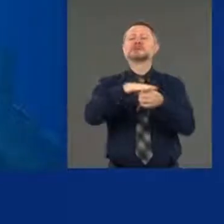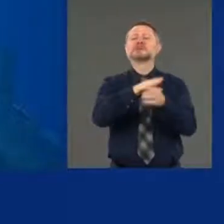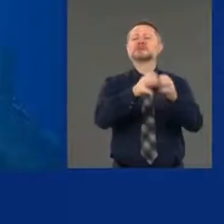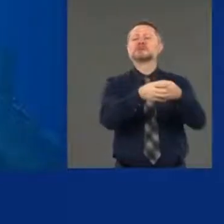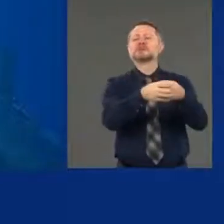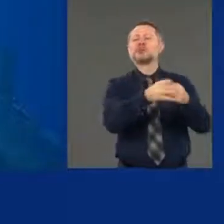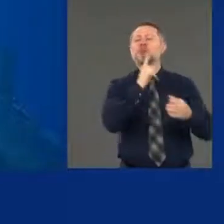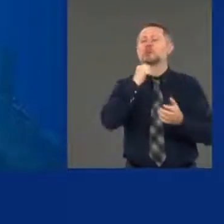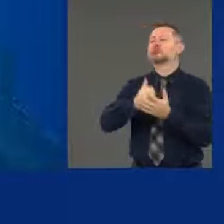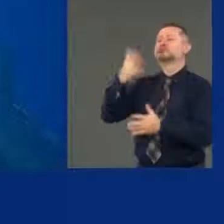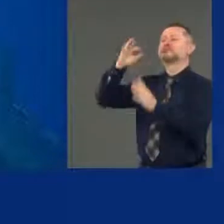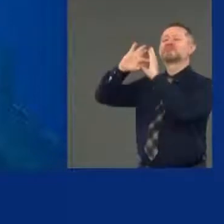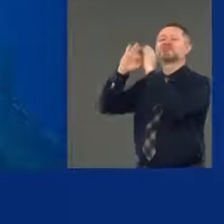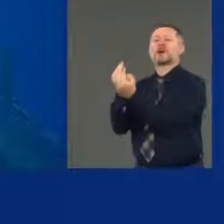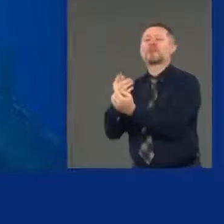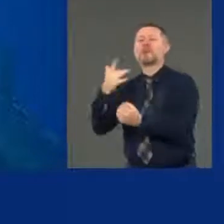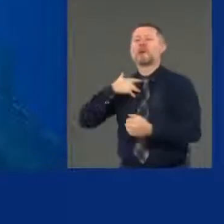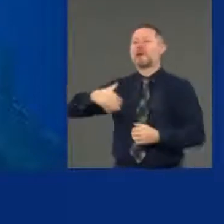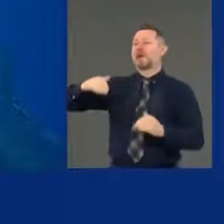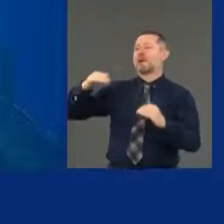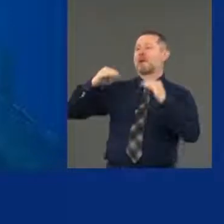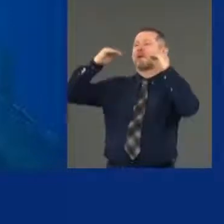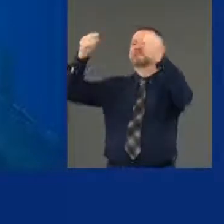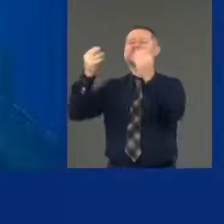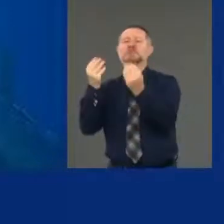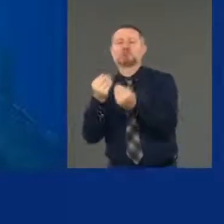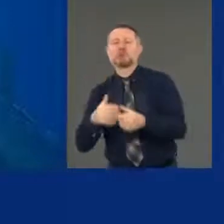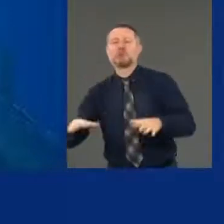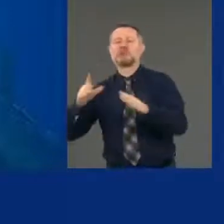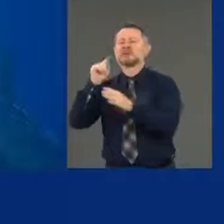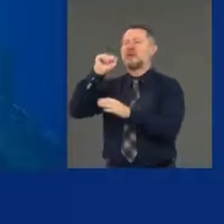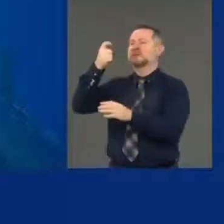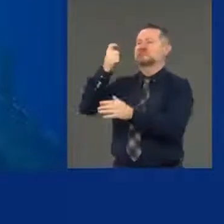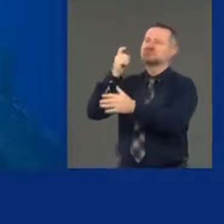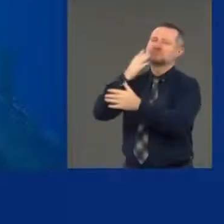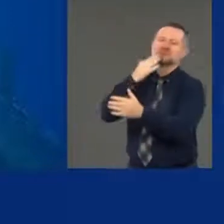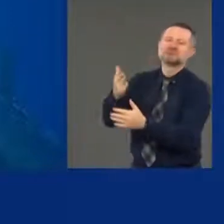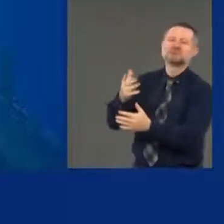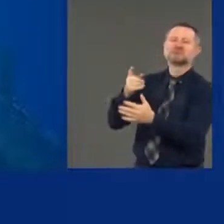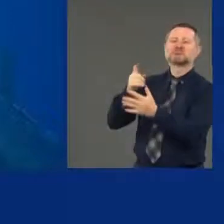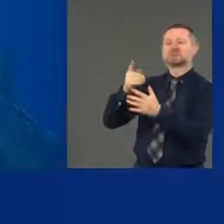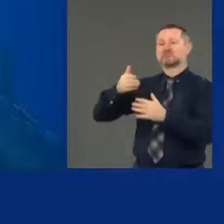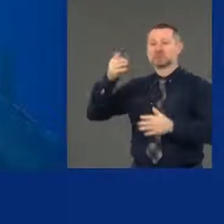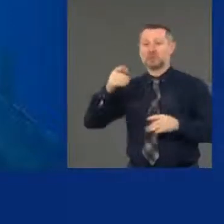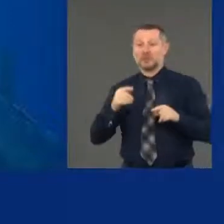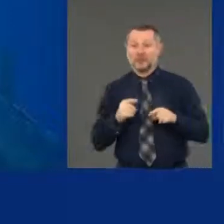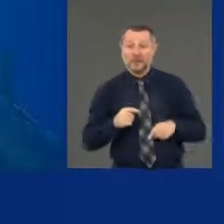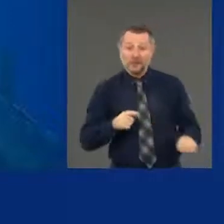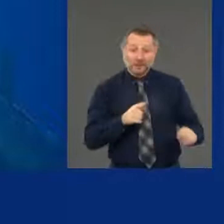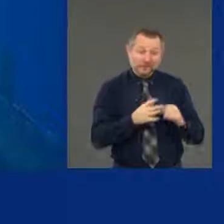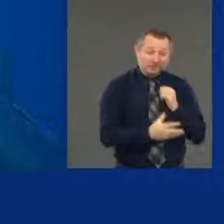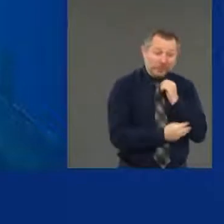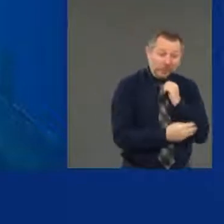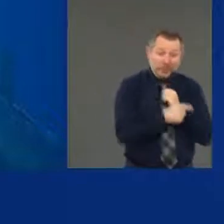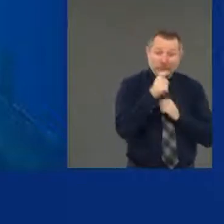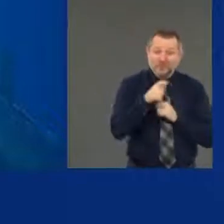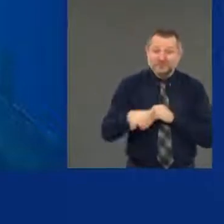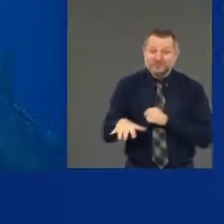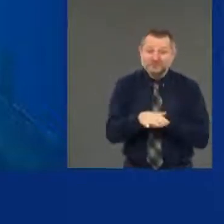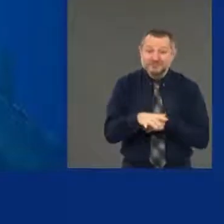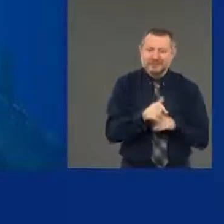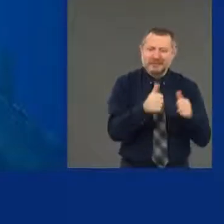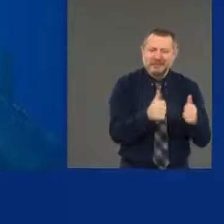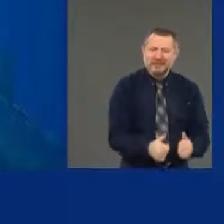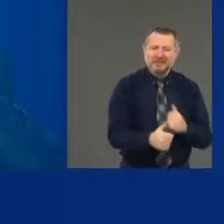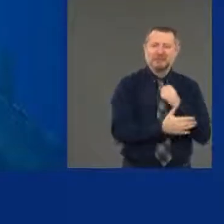they go to great schools. But not for the children who grow up in poorer communities who go to inferior